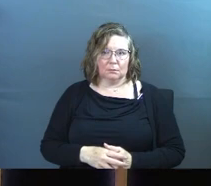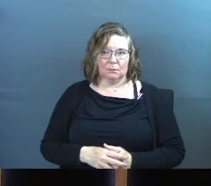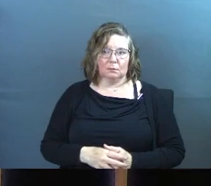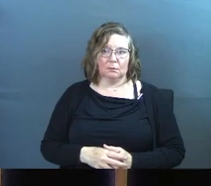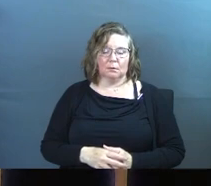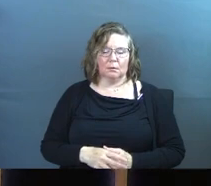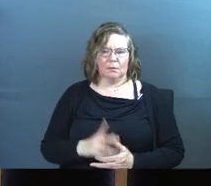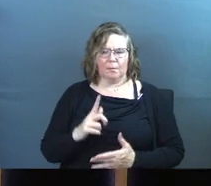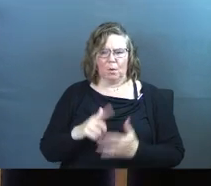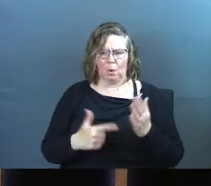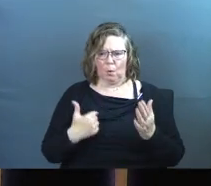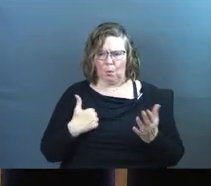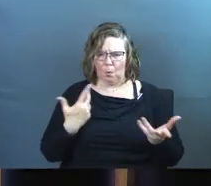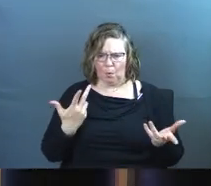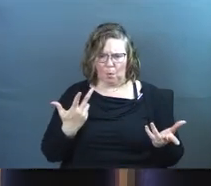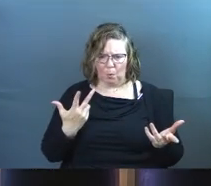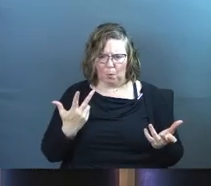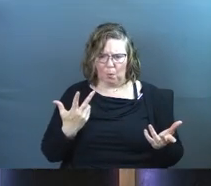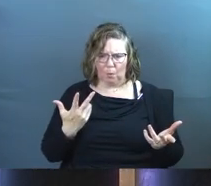But what am I?